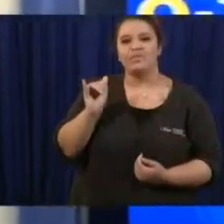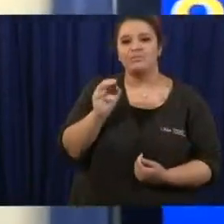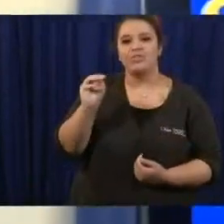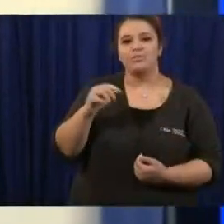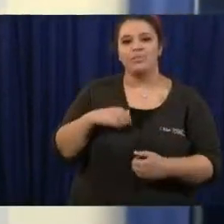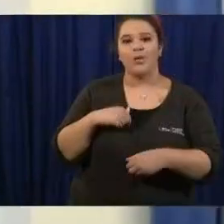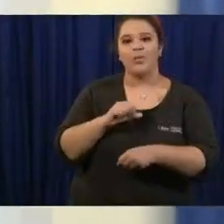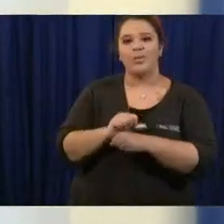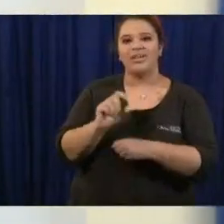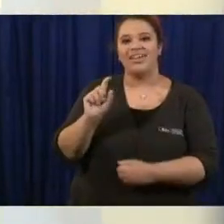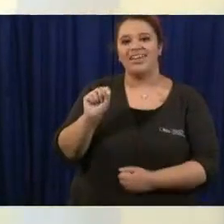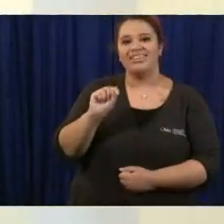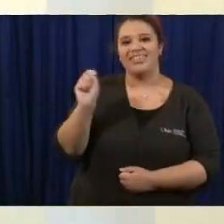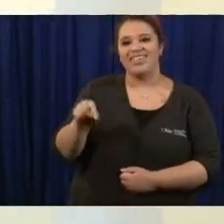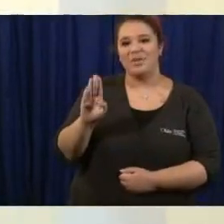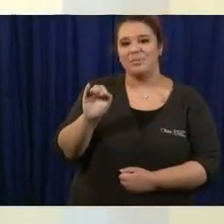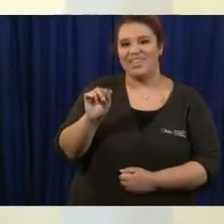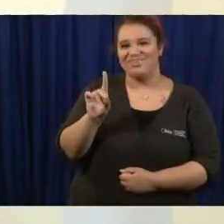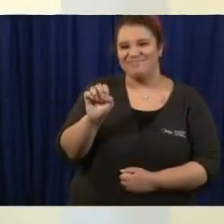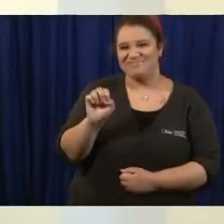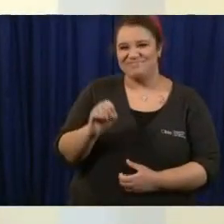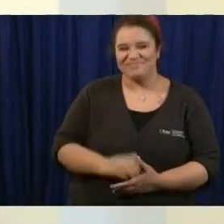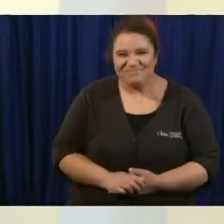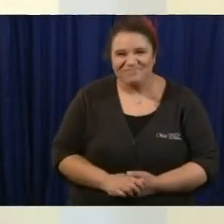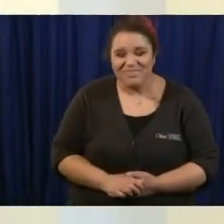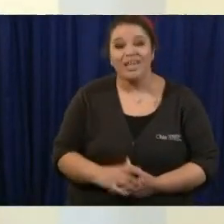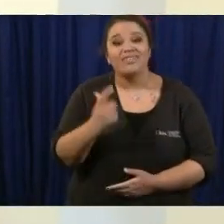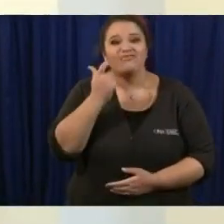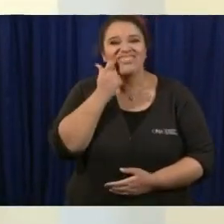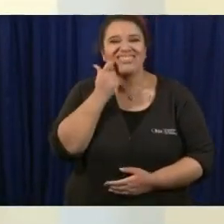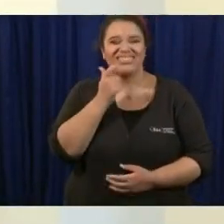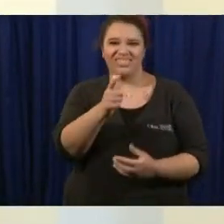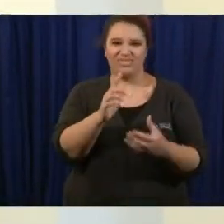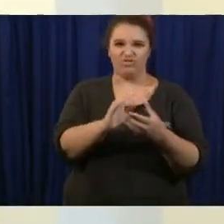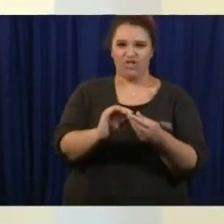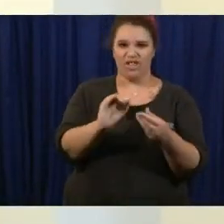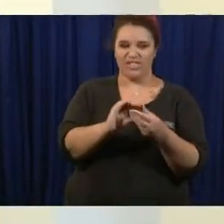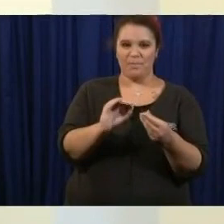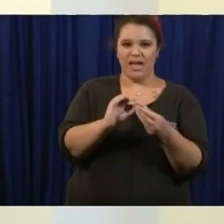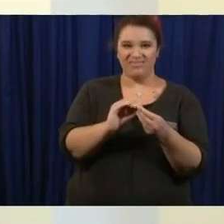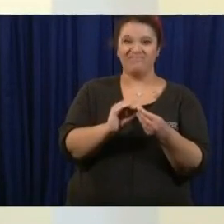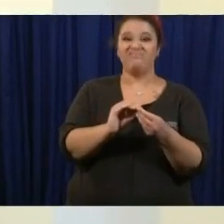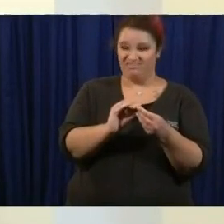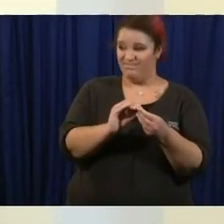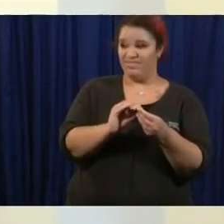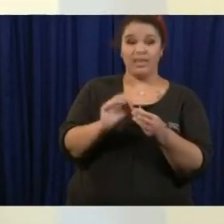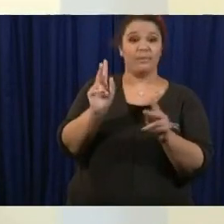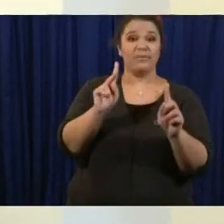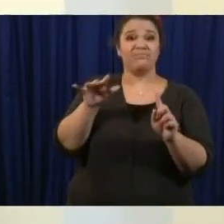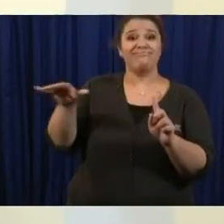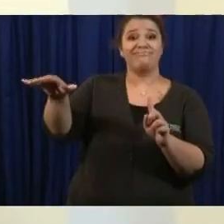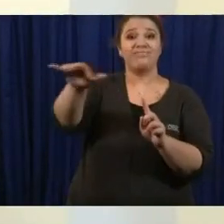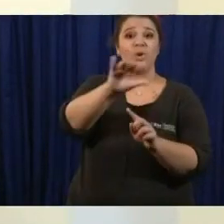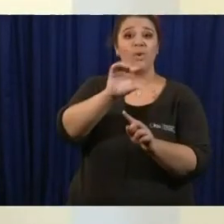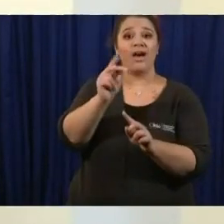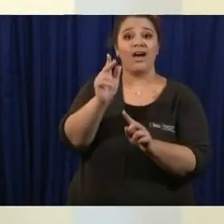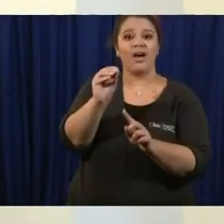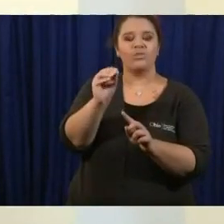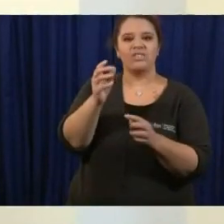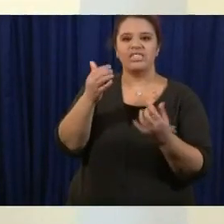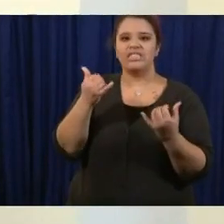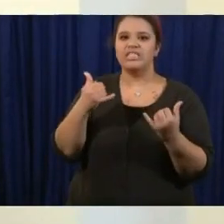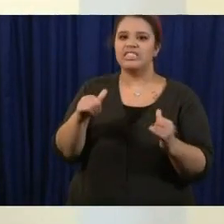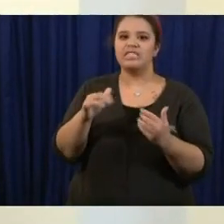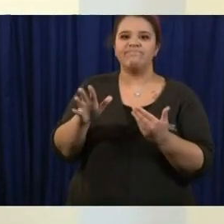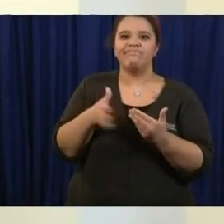you talked about just a few minutes ago um you've talked about the fact that the vast majority of Ohioans remain vulnerable to this disease and that they're they're